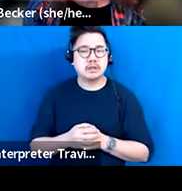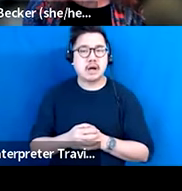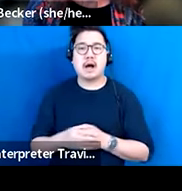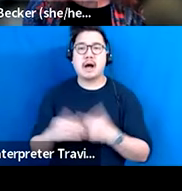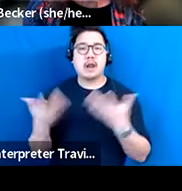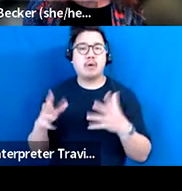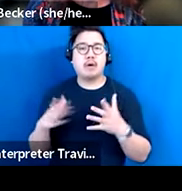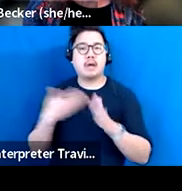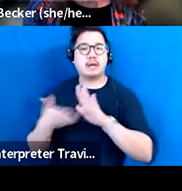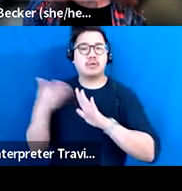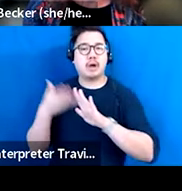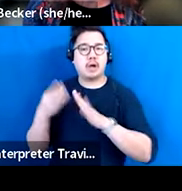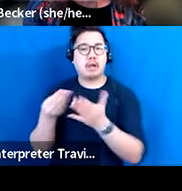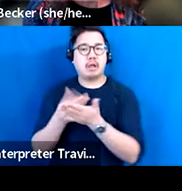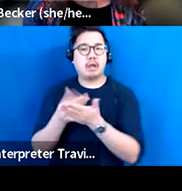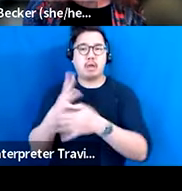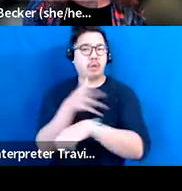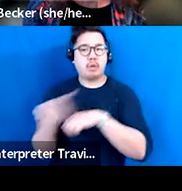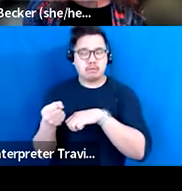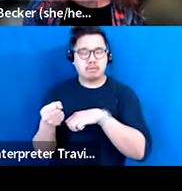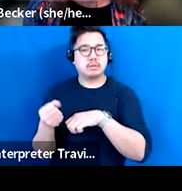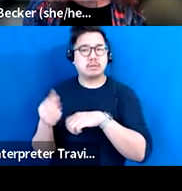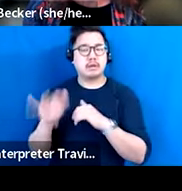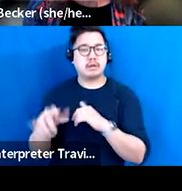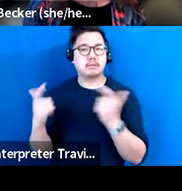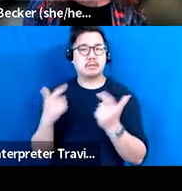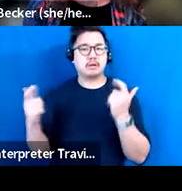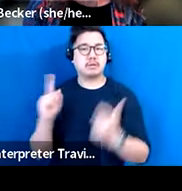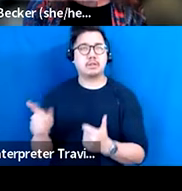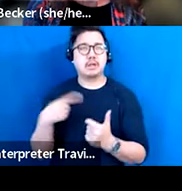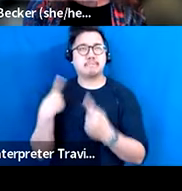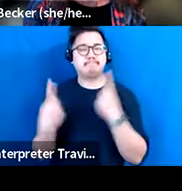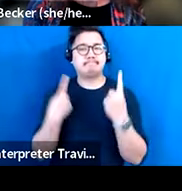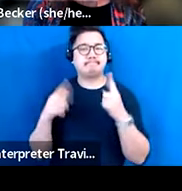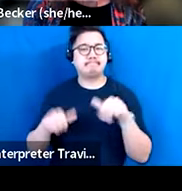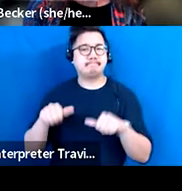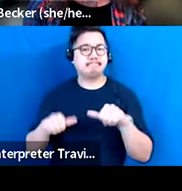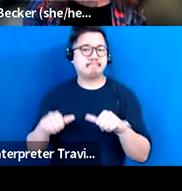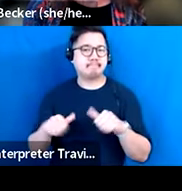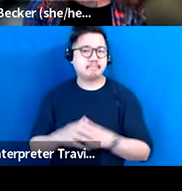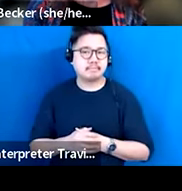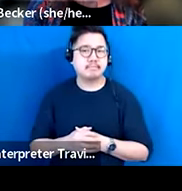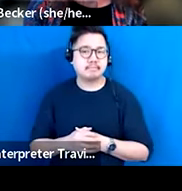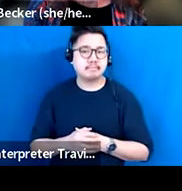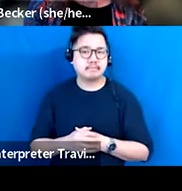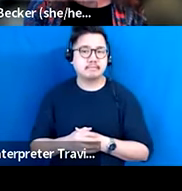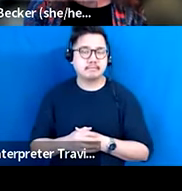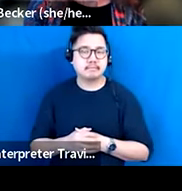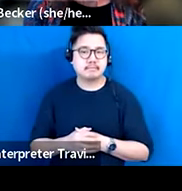So how do we do that? Those are some of the big questions that, that I'm wrestling with. I also think that